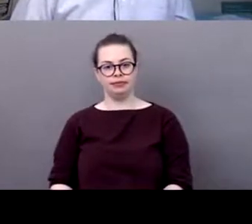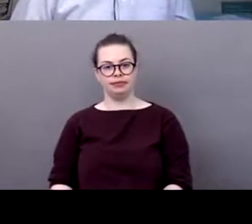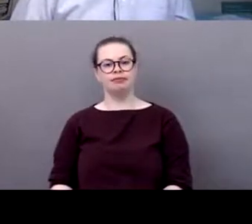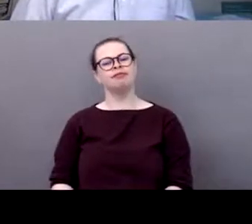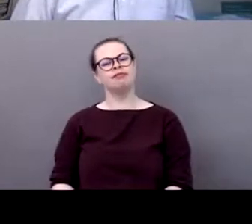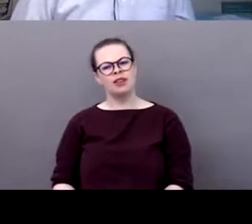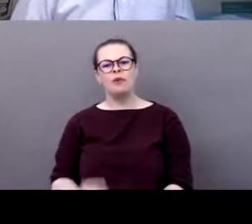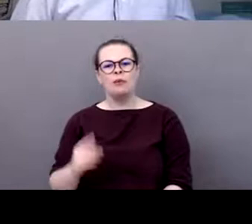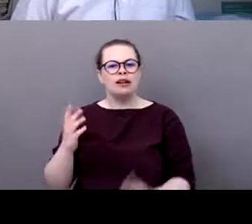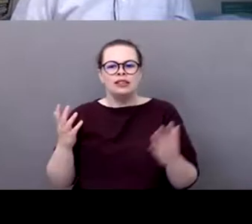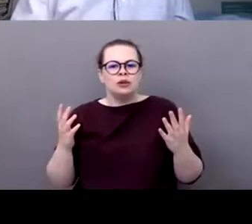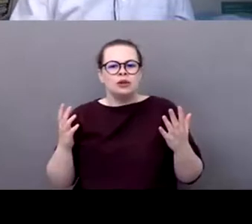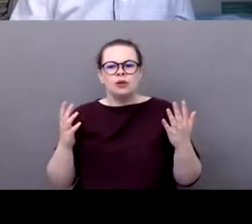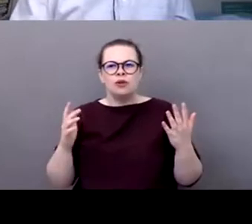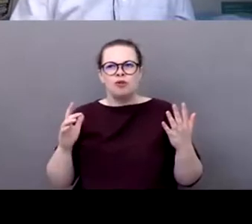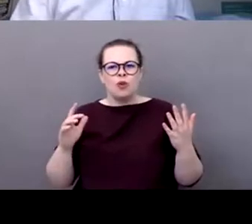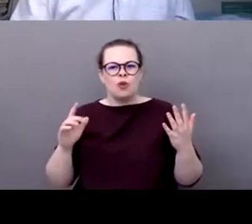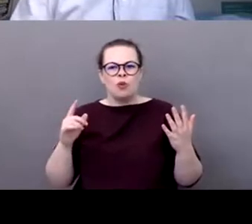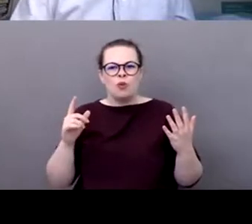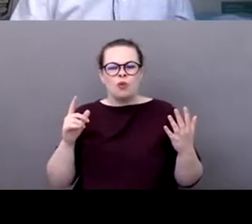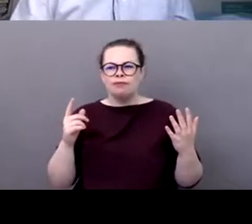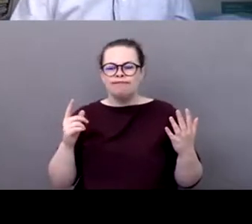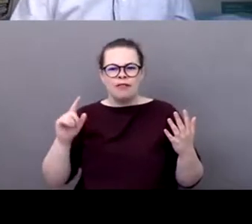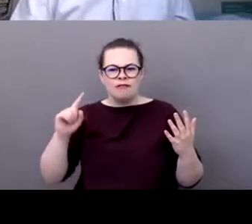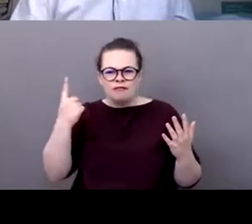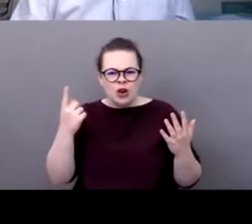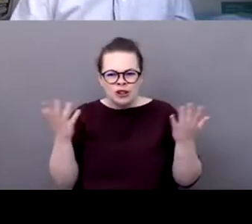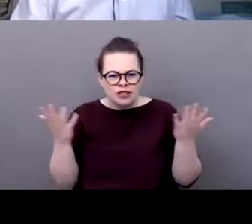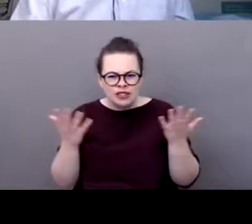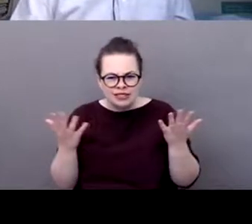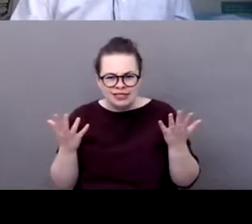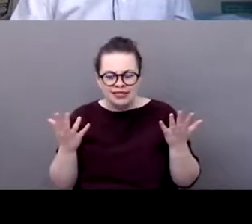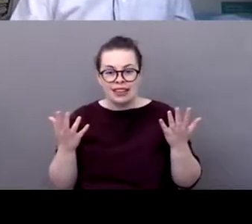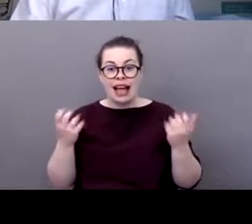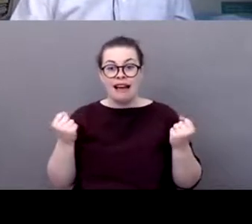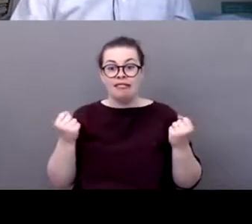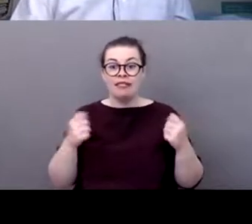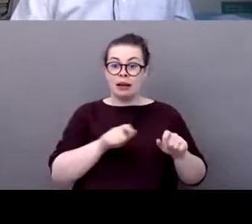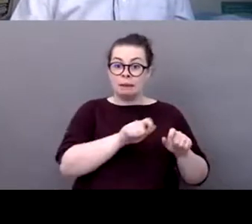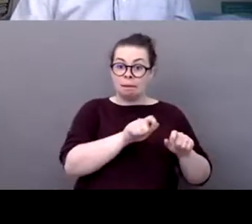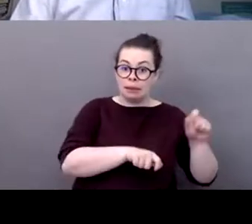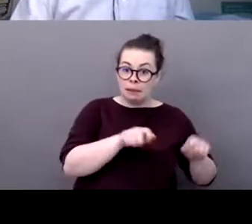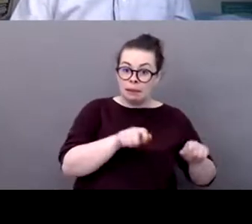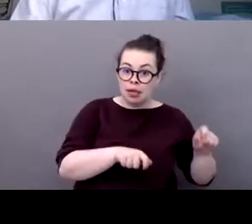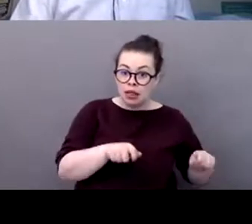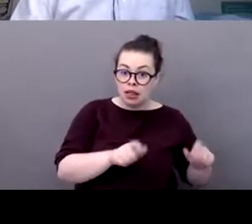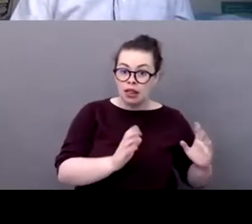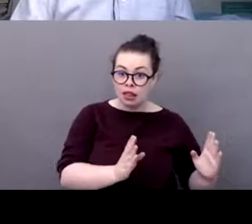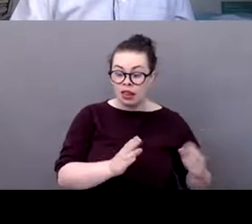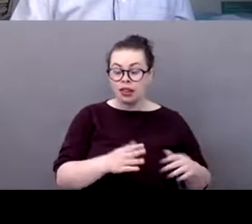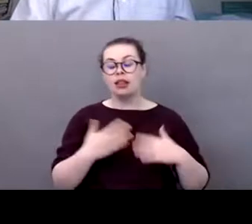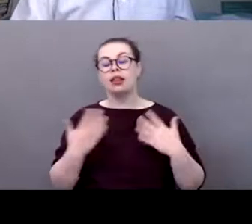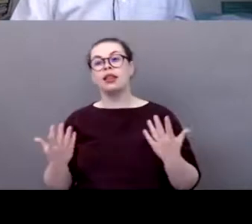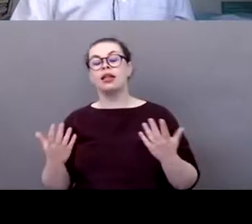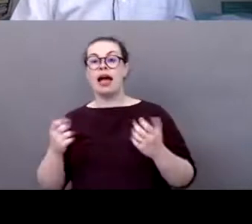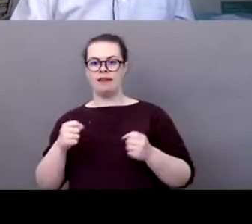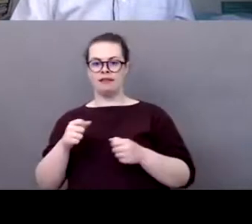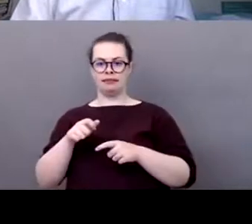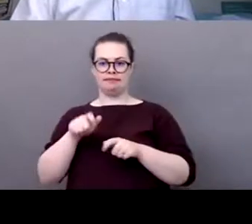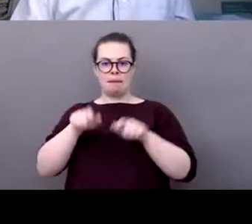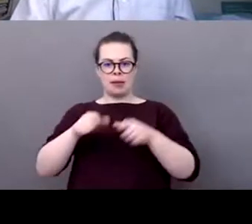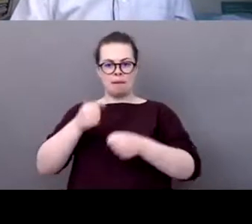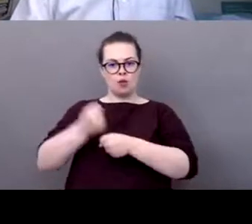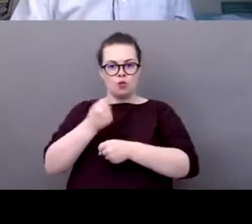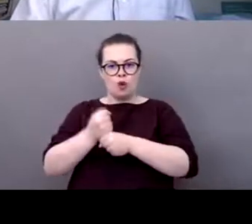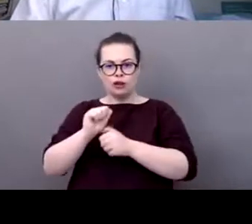talking about people having a sports activity we were talking about the professional athletes do do the professional